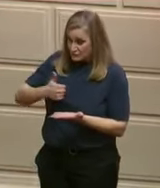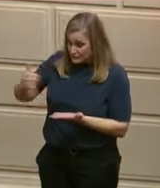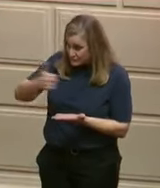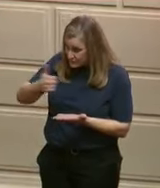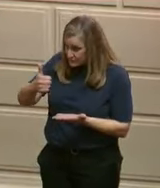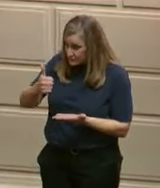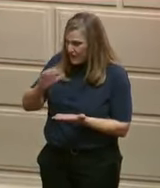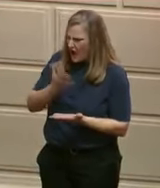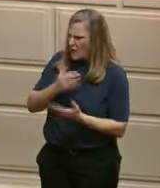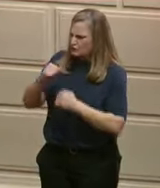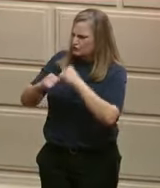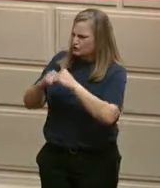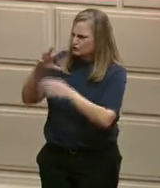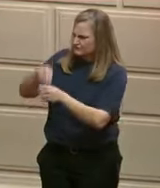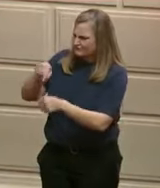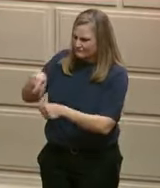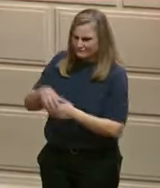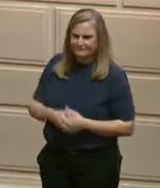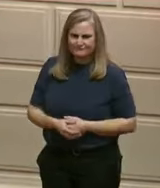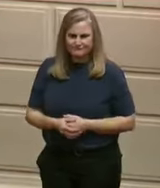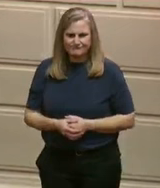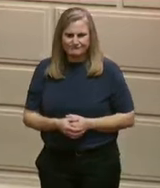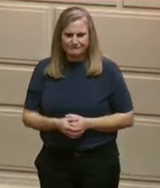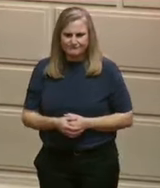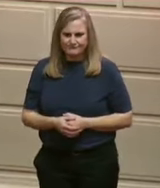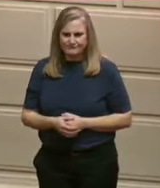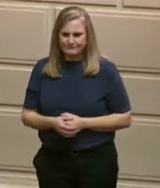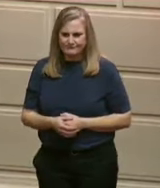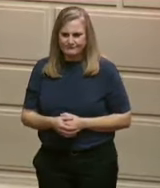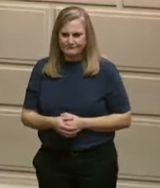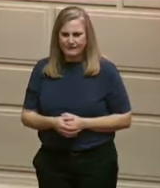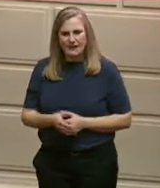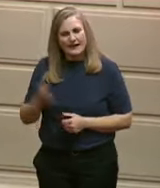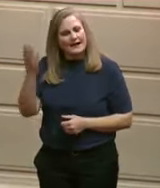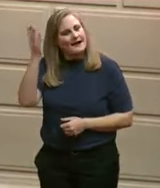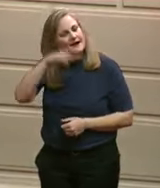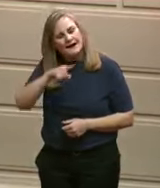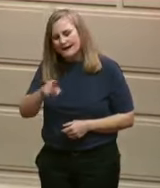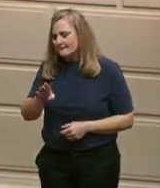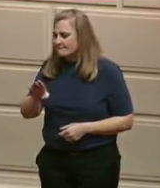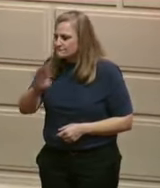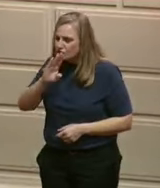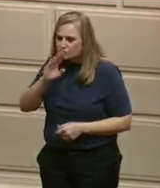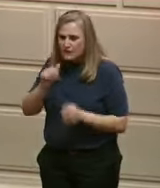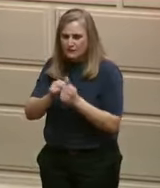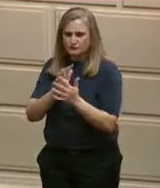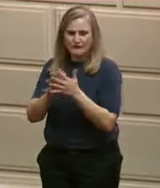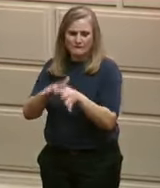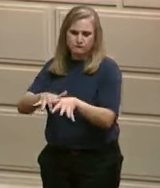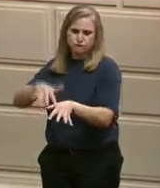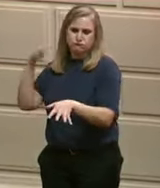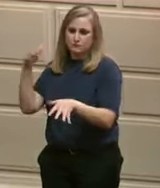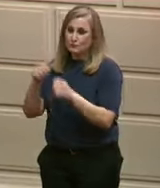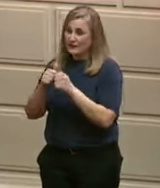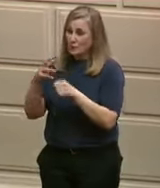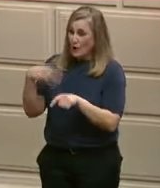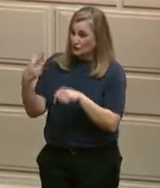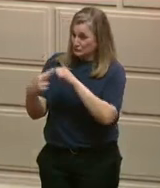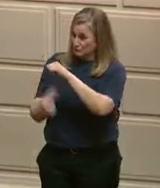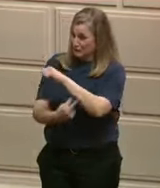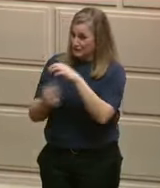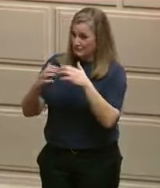to acknowledge the frustration that many Rhode Islands experienced when we had to make the decision to quickly close